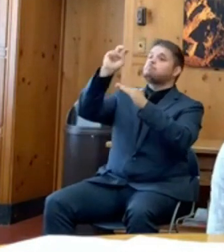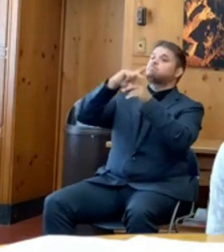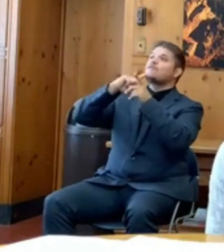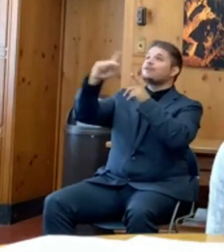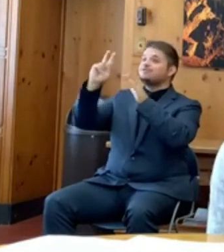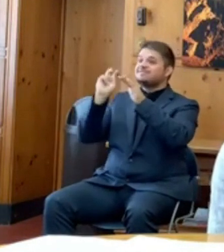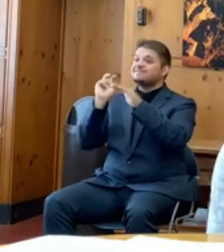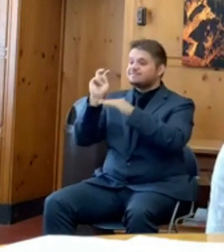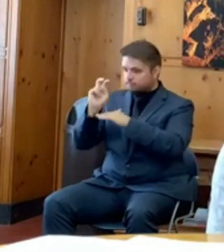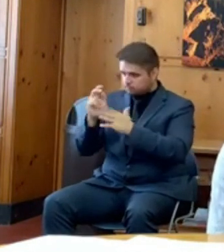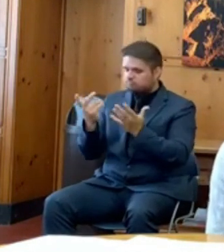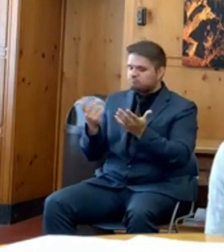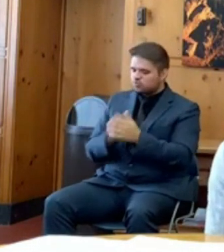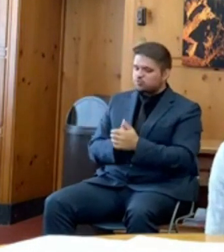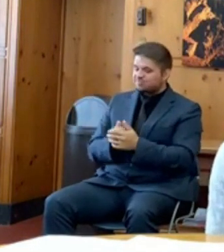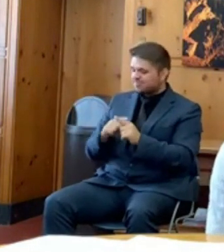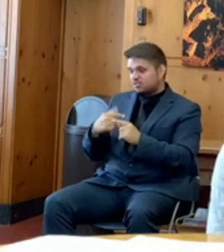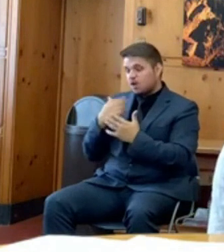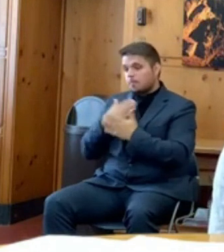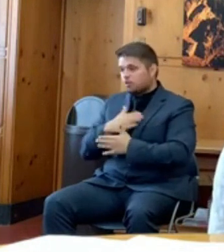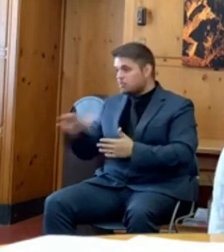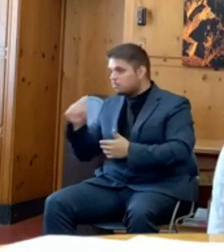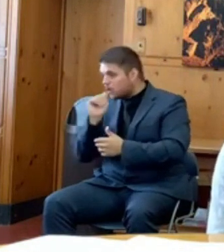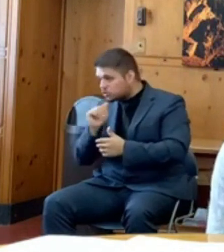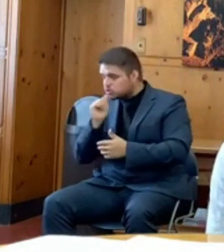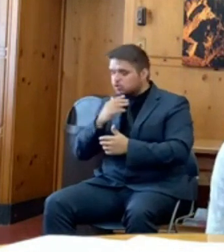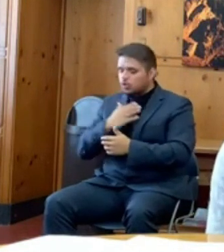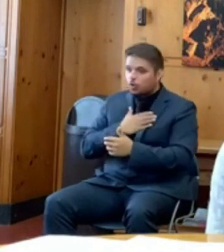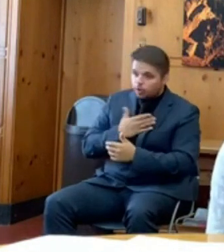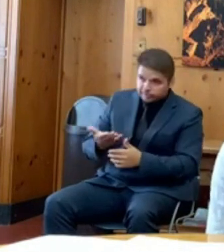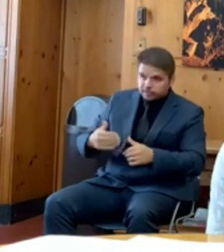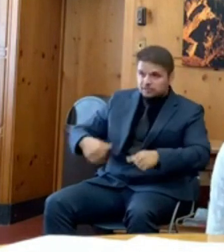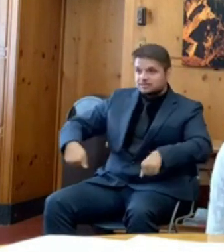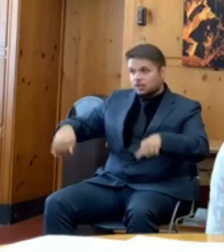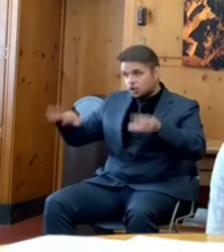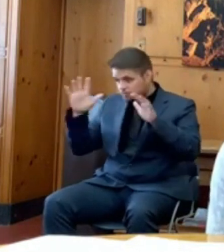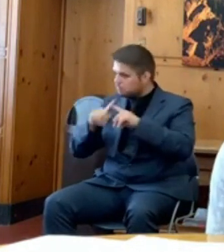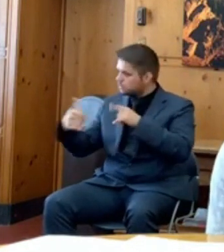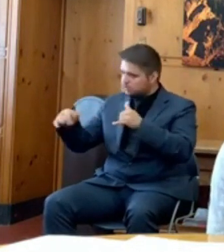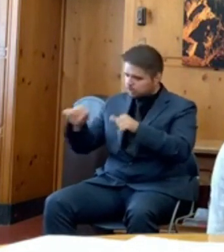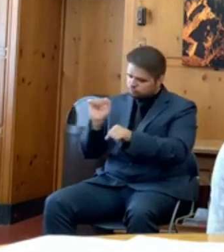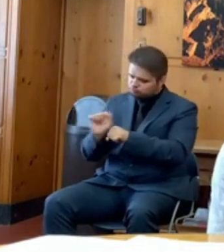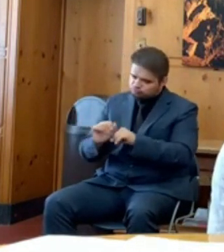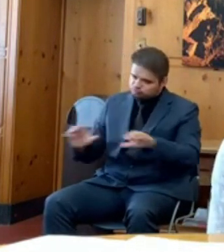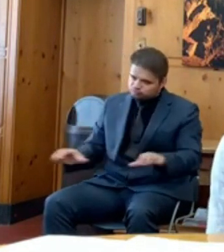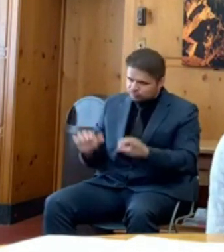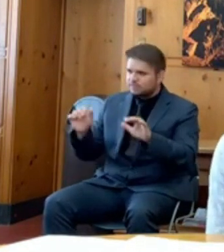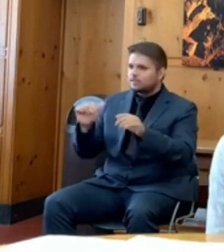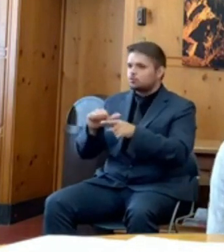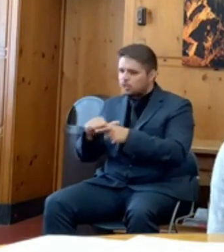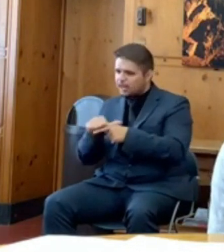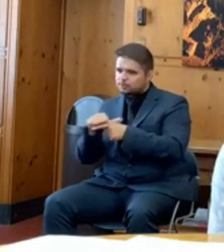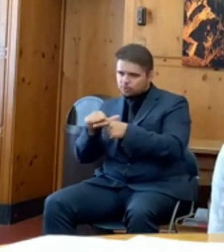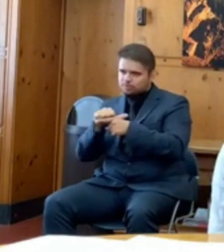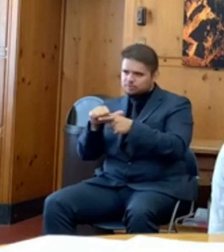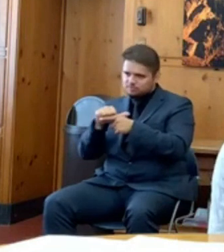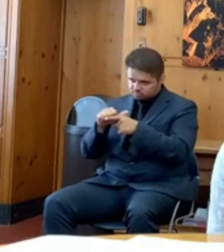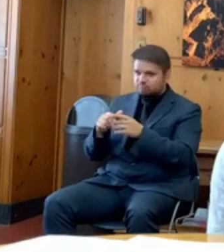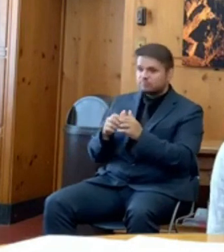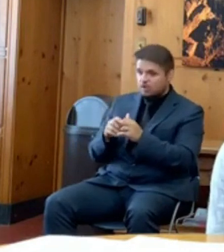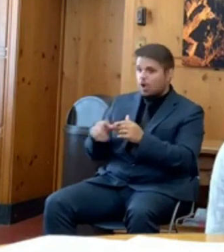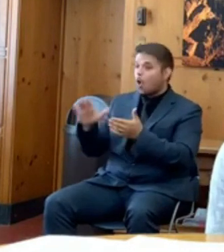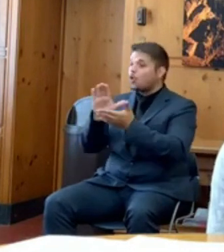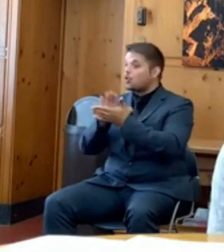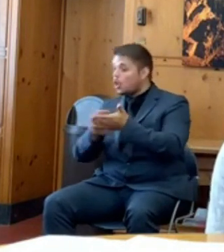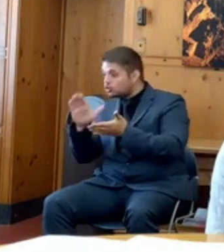willingness to persist. I think not only for college athletes, but for high school athletes,